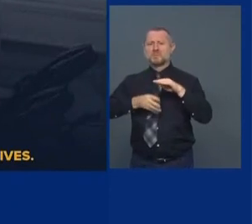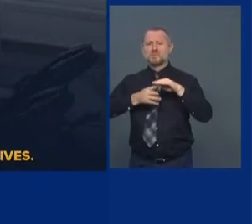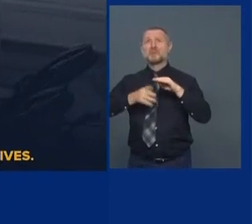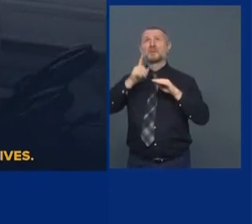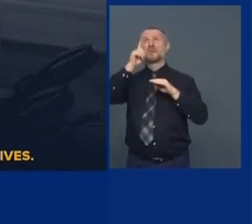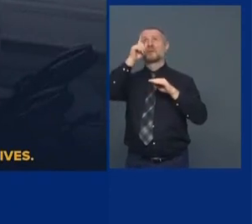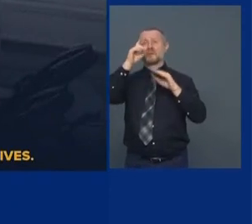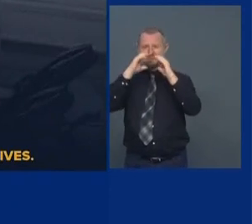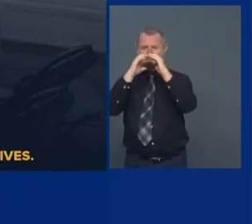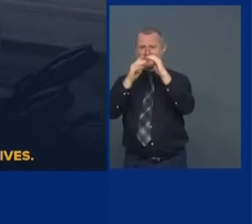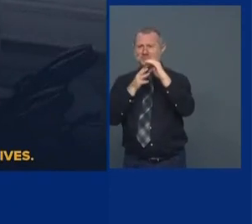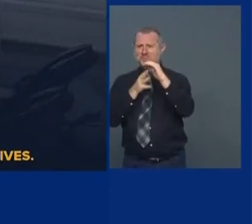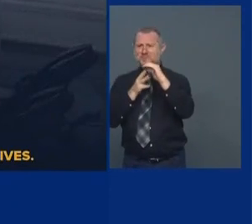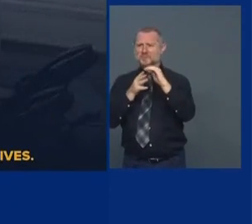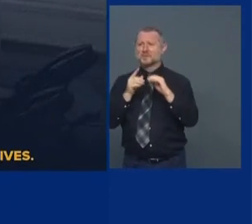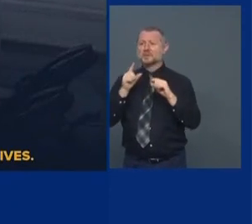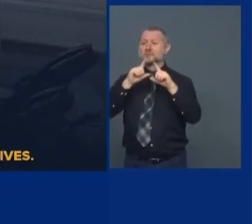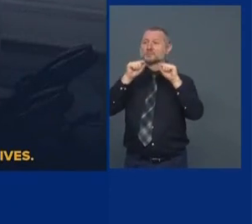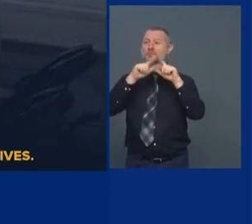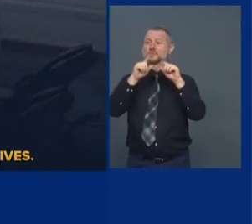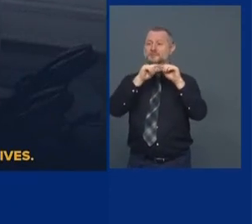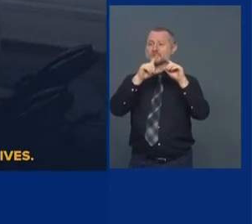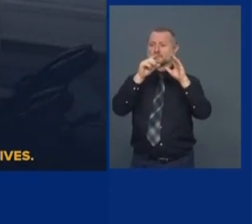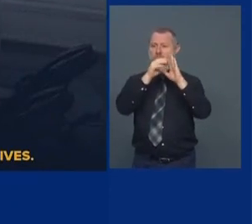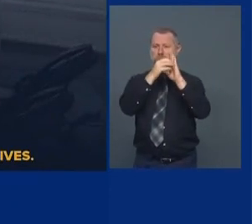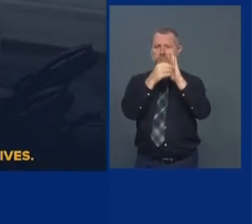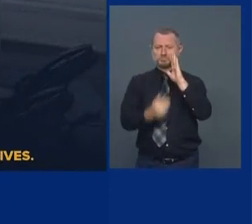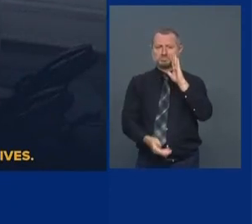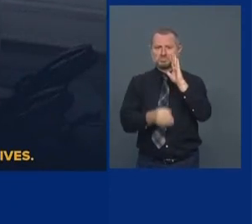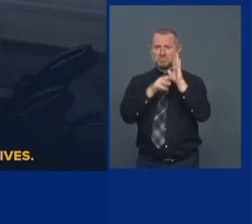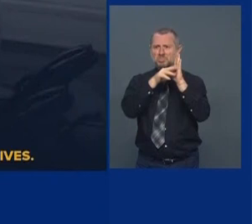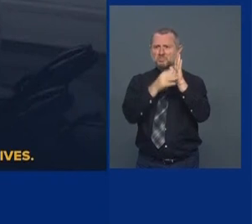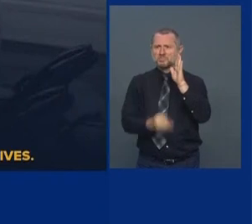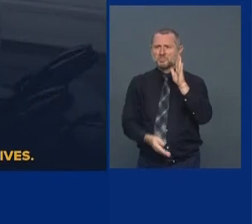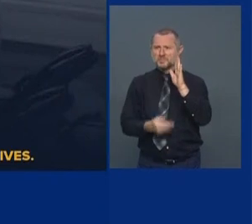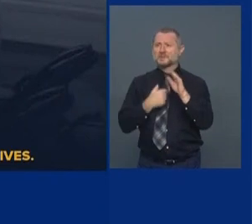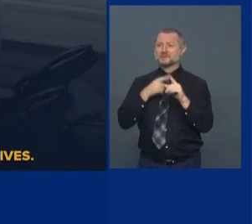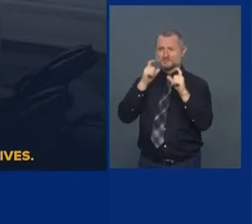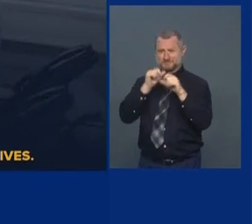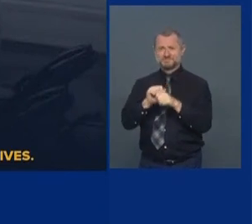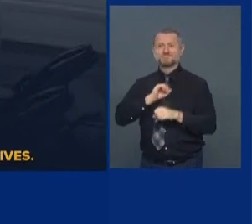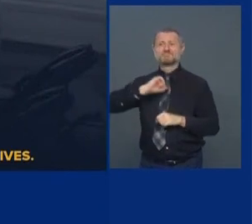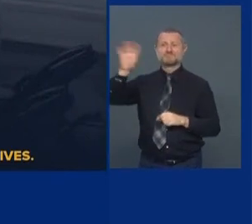of bricks crumbling. I sent him the video. He watched the video.